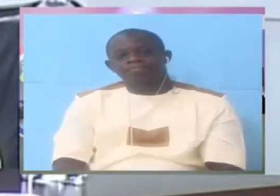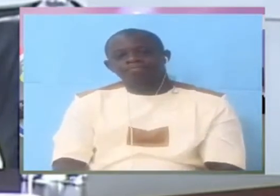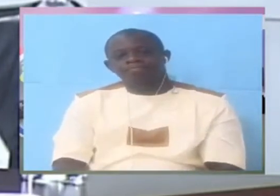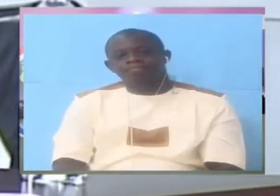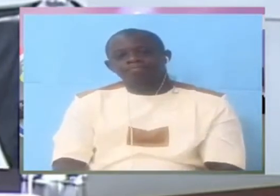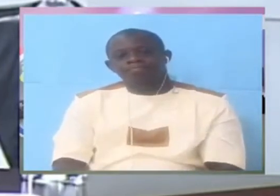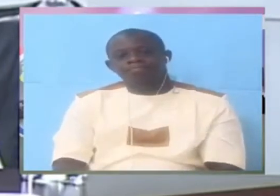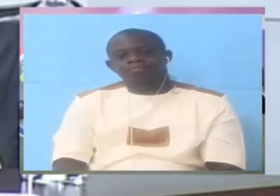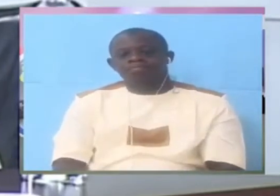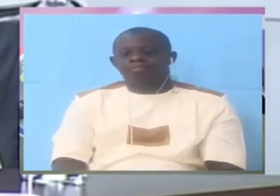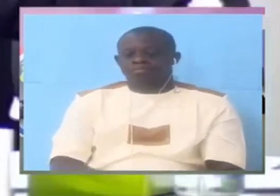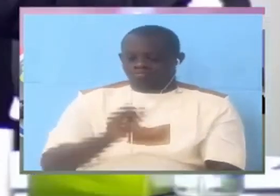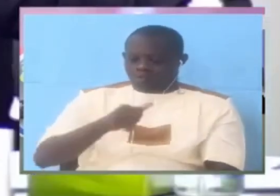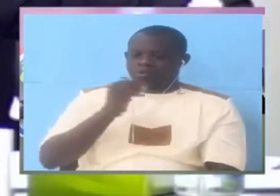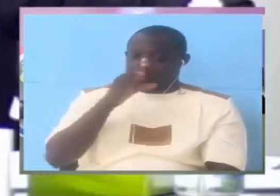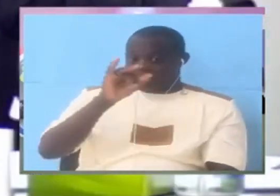I can say yes, no.